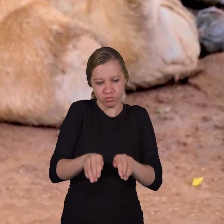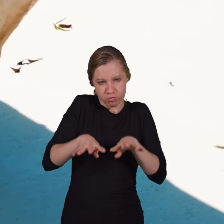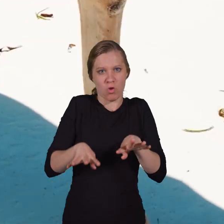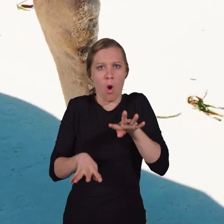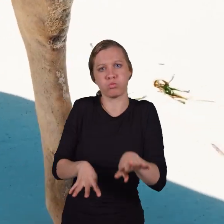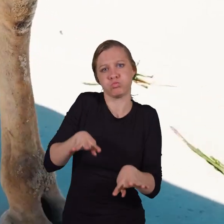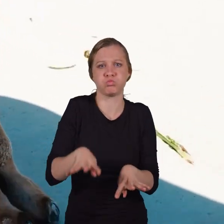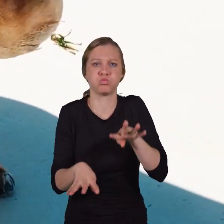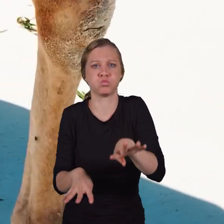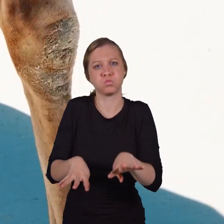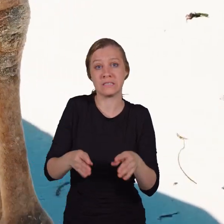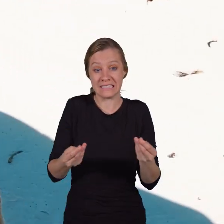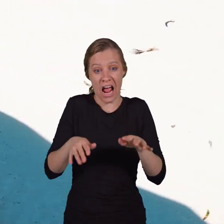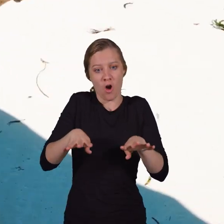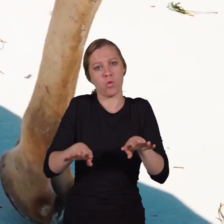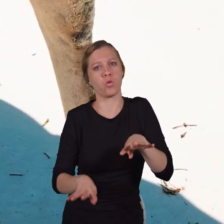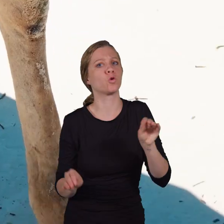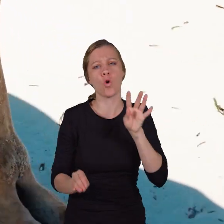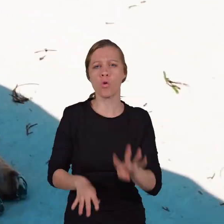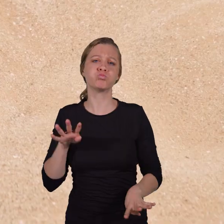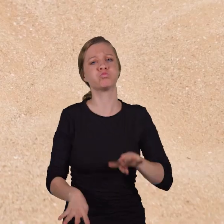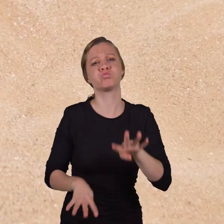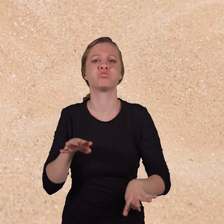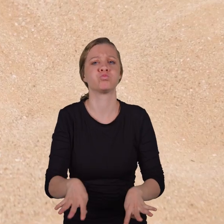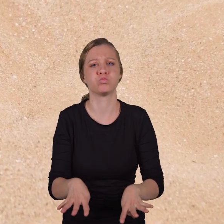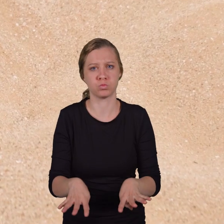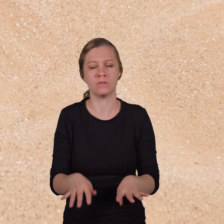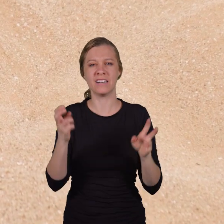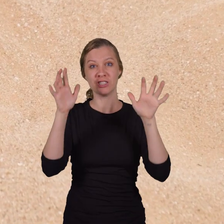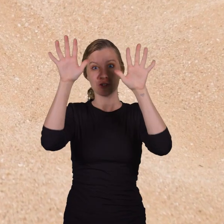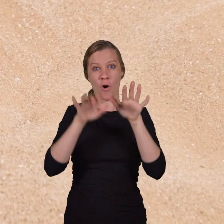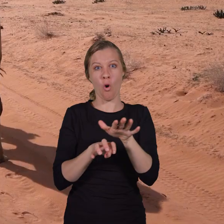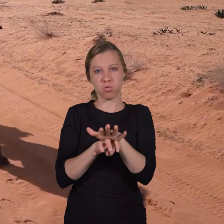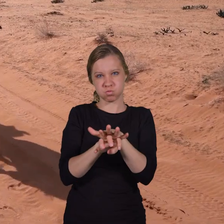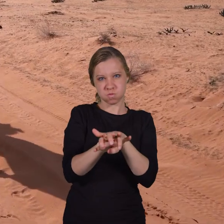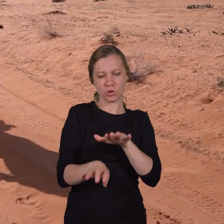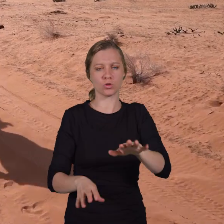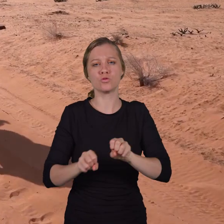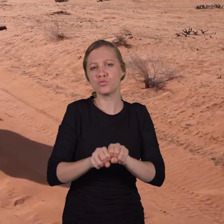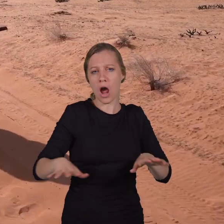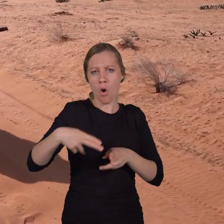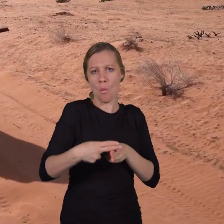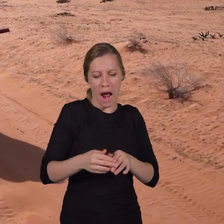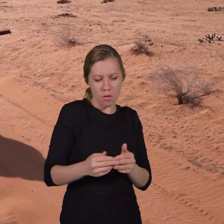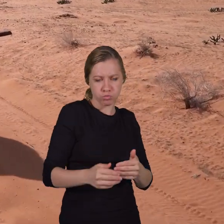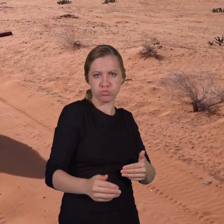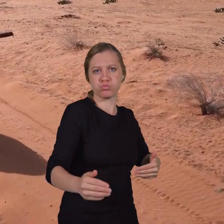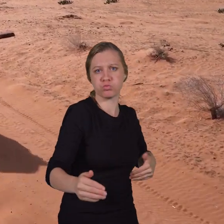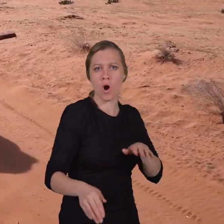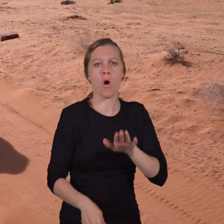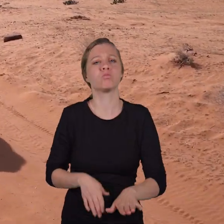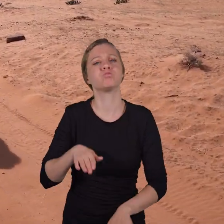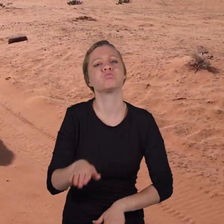feet that help them walk on sand without sinking. Their feet are like snowshoes, spreading their weight evenly to travel